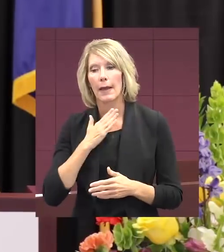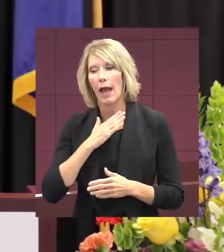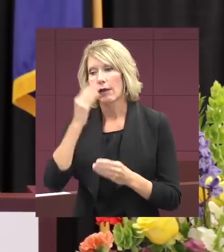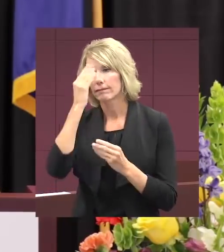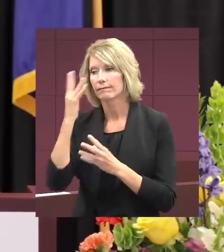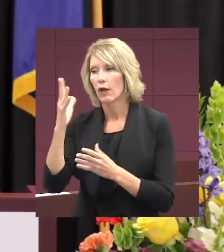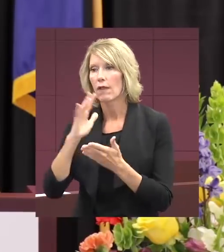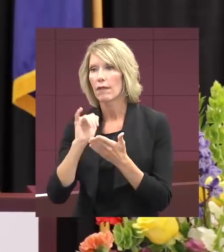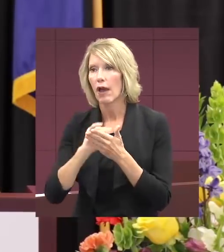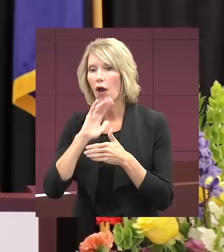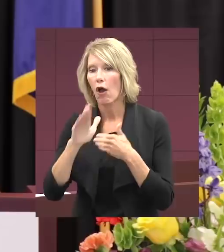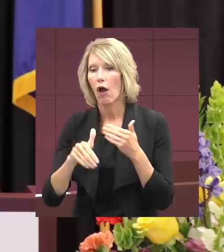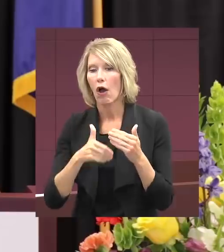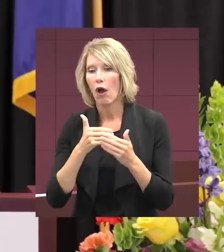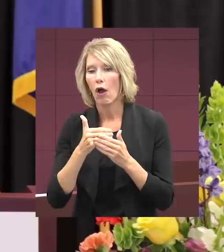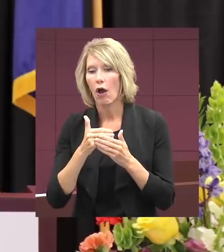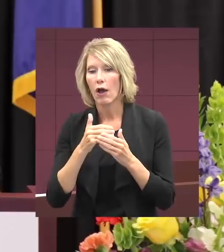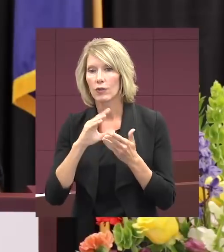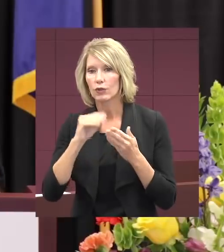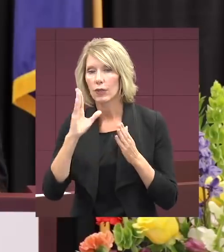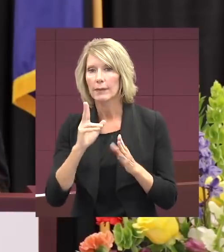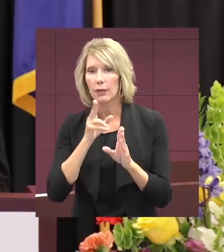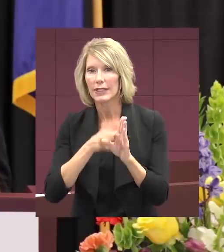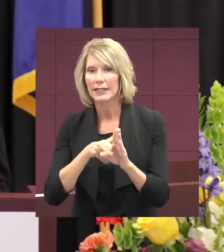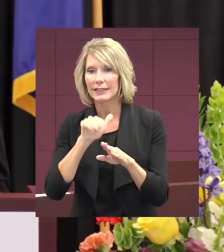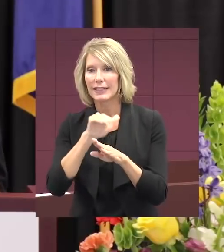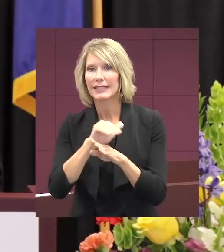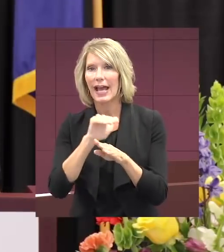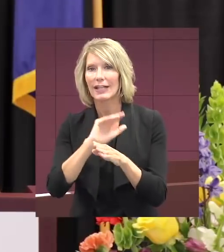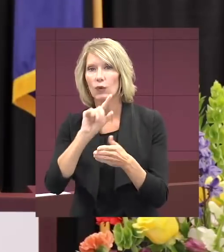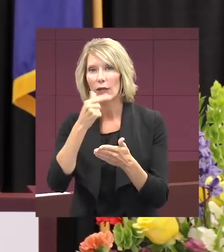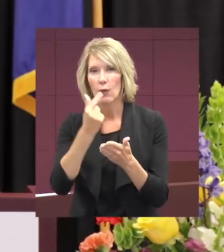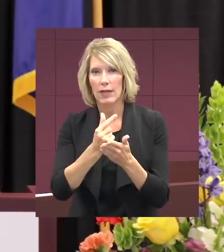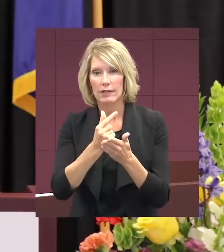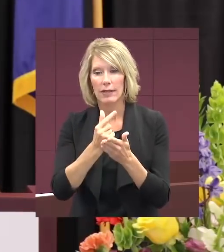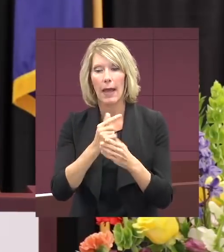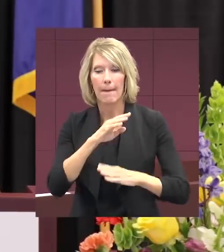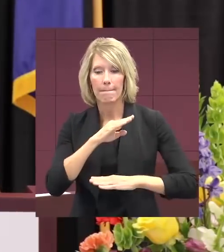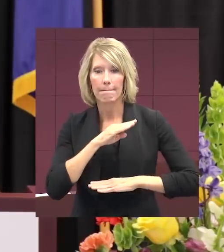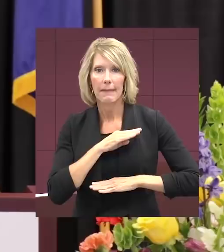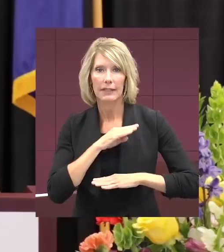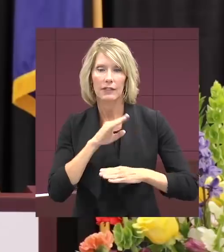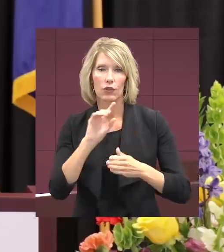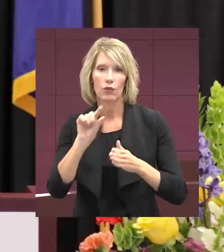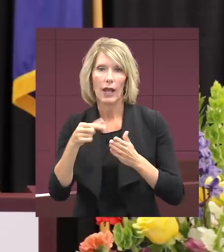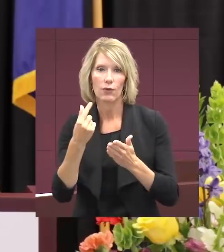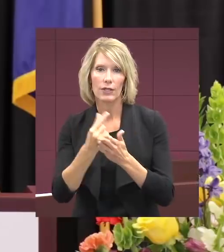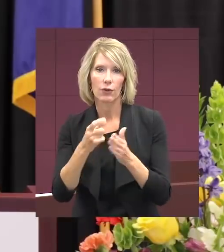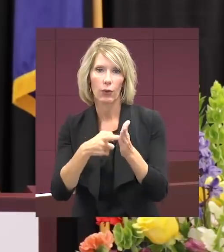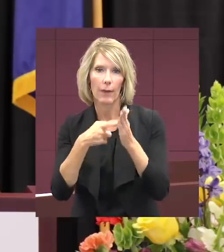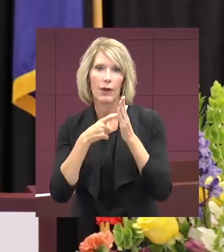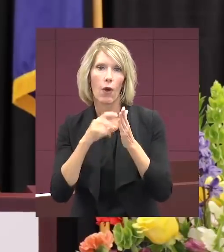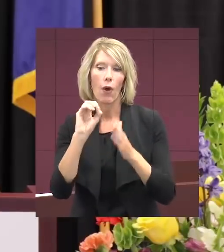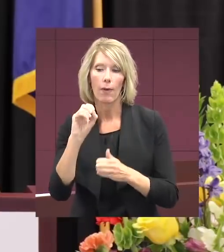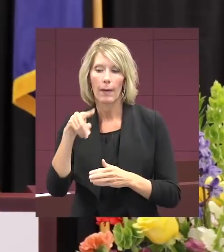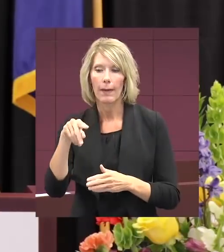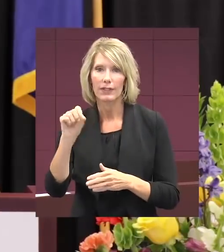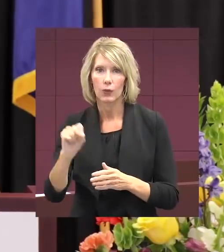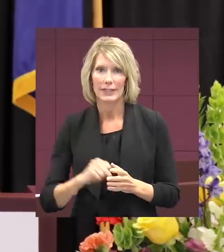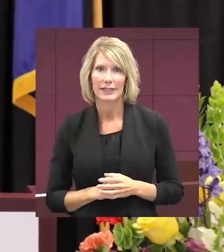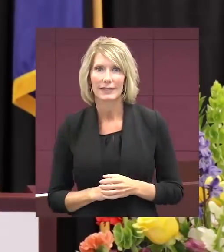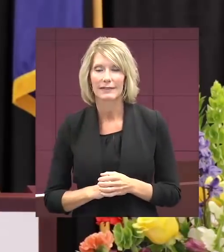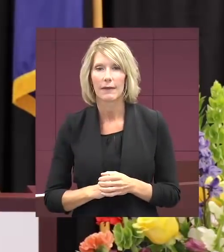all the students participating in tonight's graduation have met the graduation requirements of the Omaha Public Schools